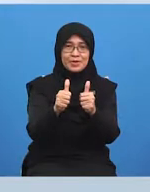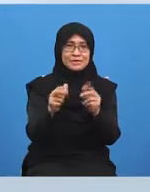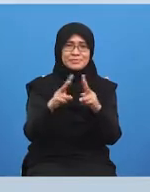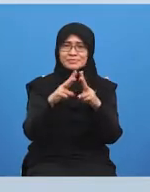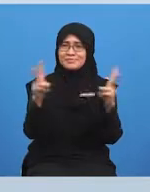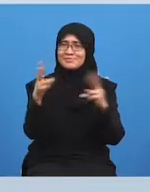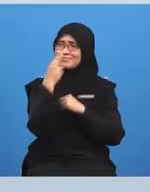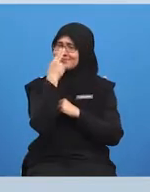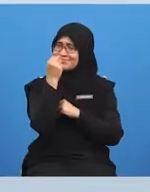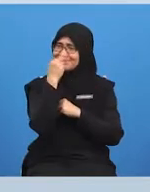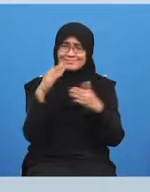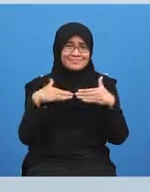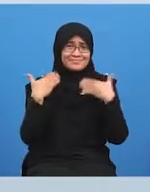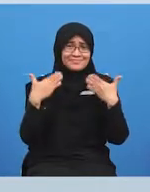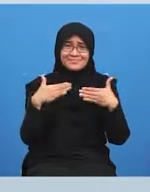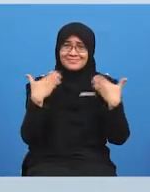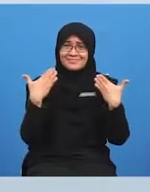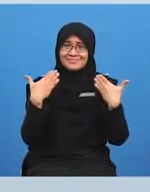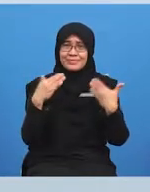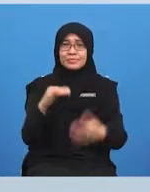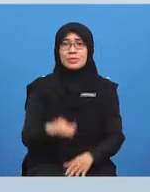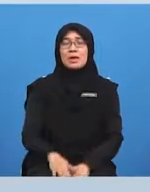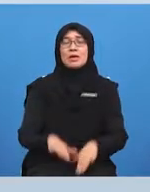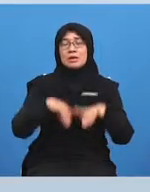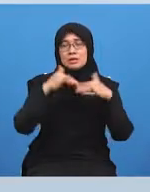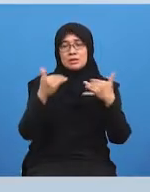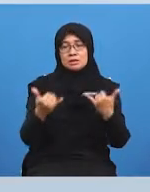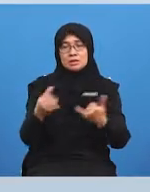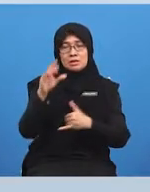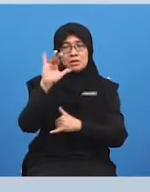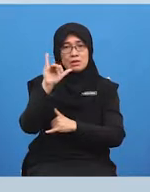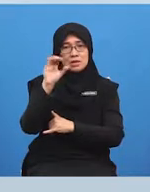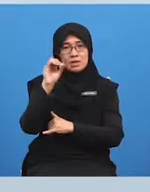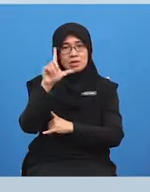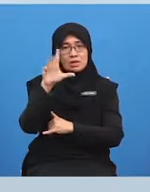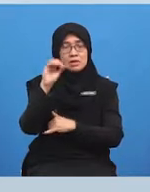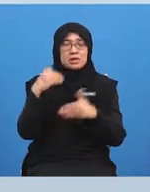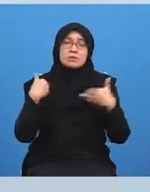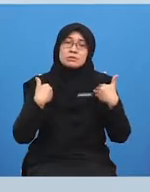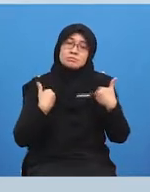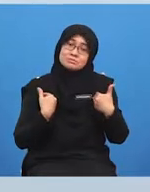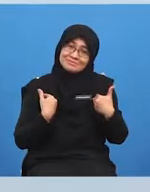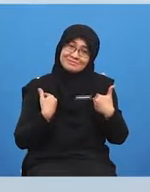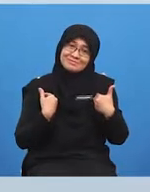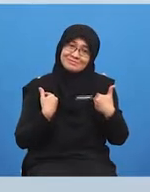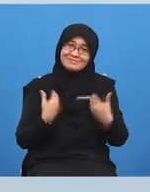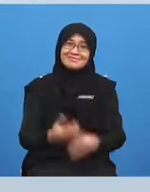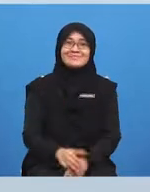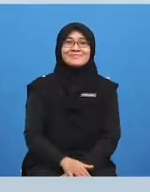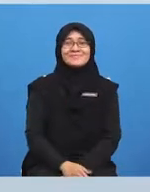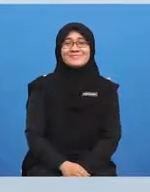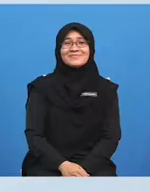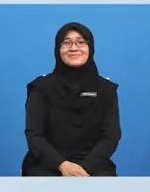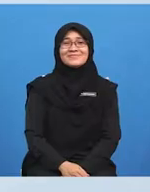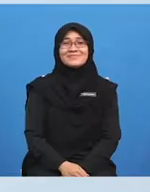i am exhausted thank goodness they warm us up